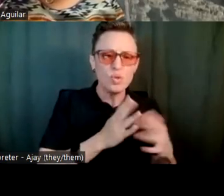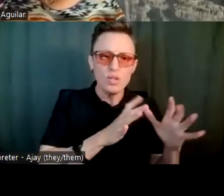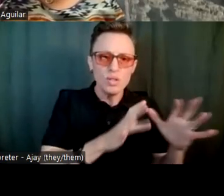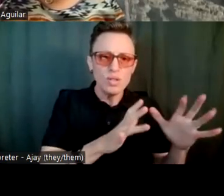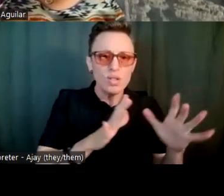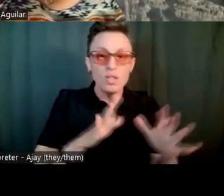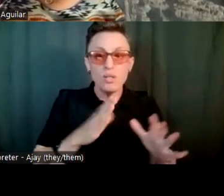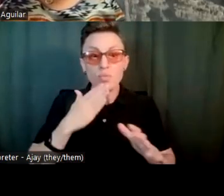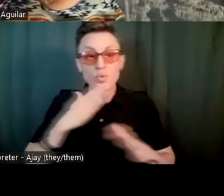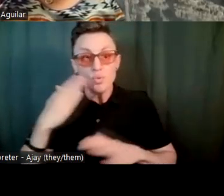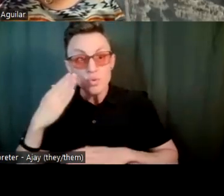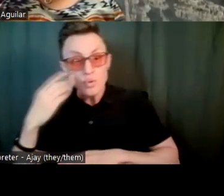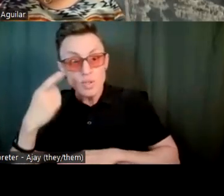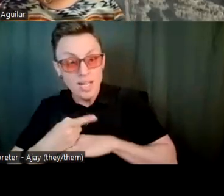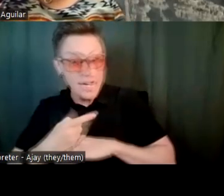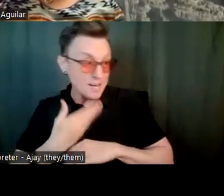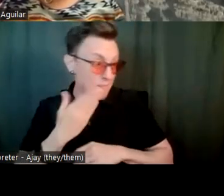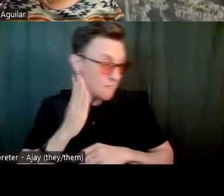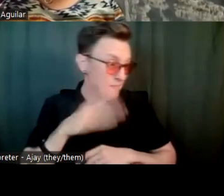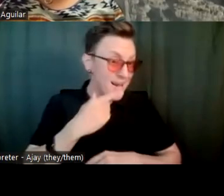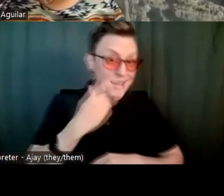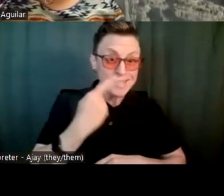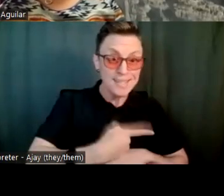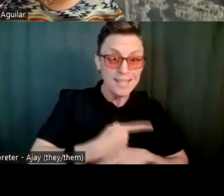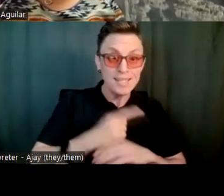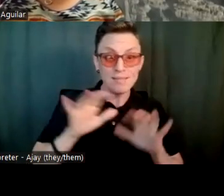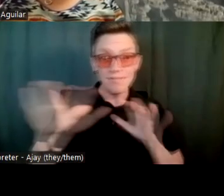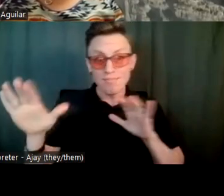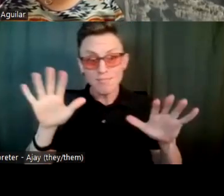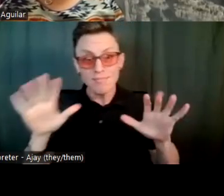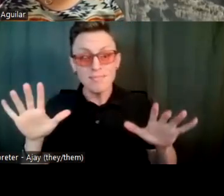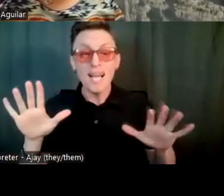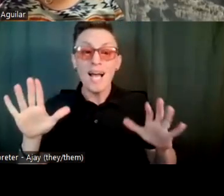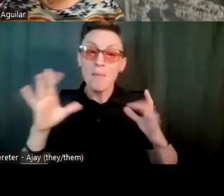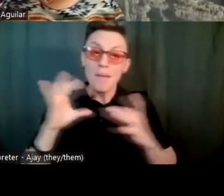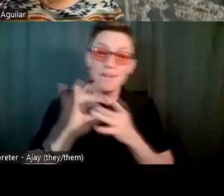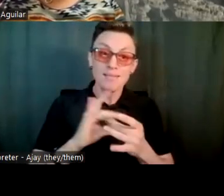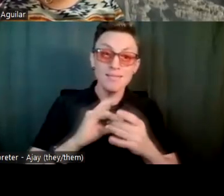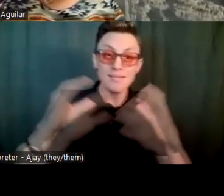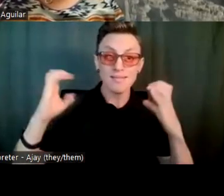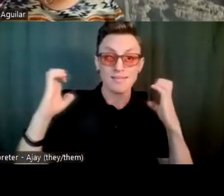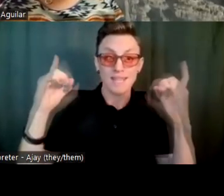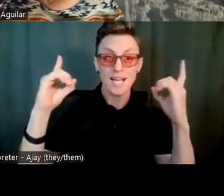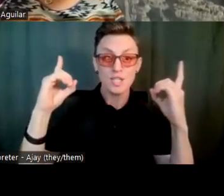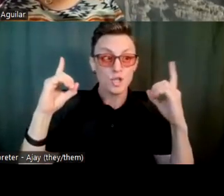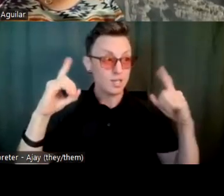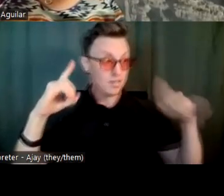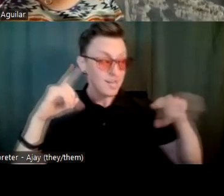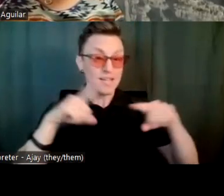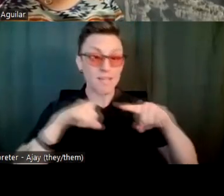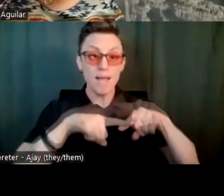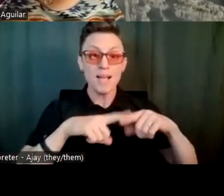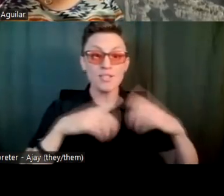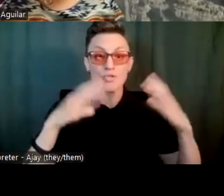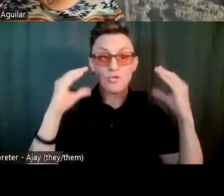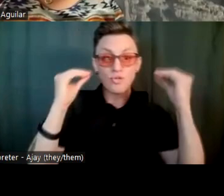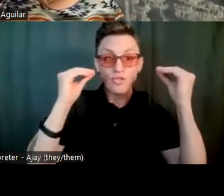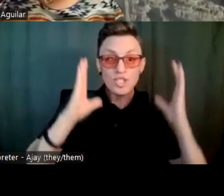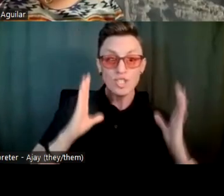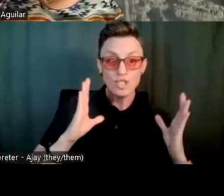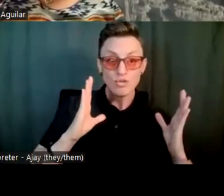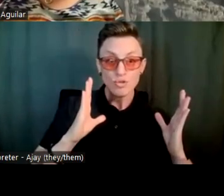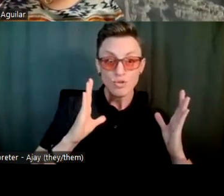there are days when there are bad days. And a lot of times when it comes to education, it really depends on the teacher. Because I've